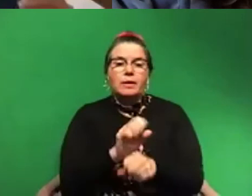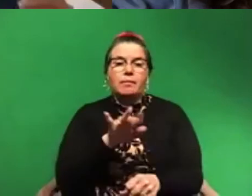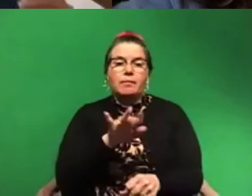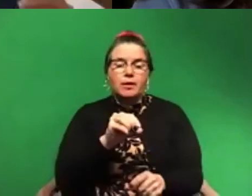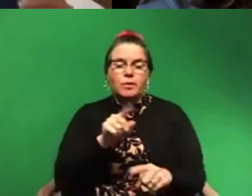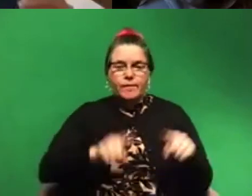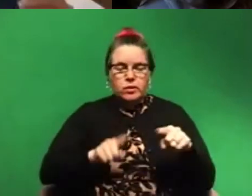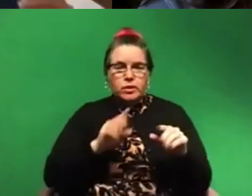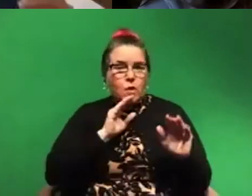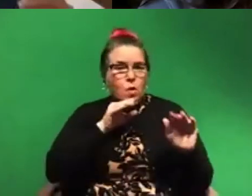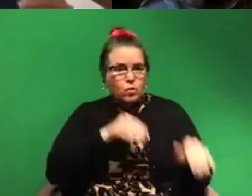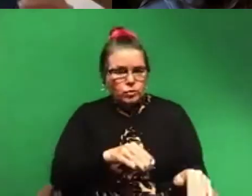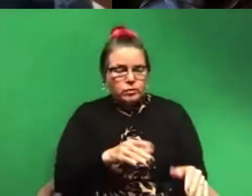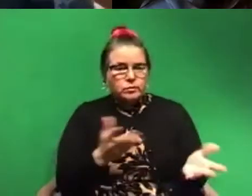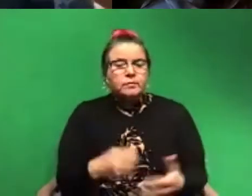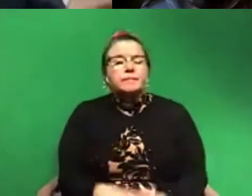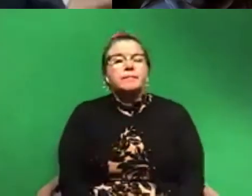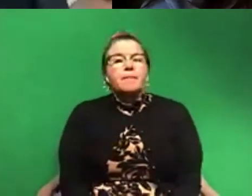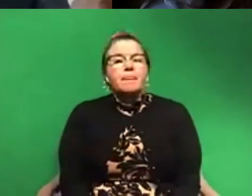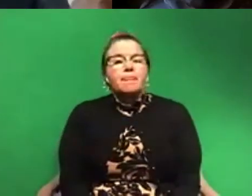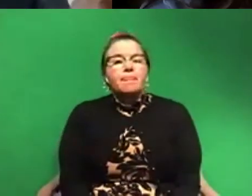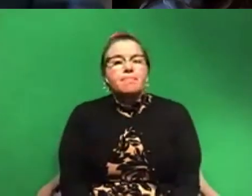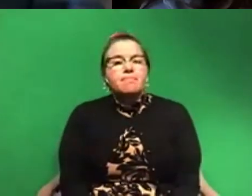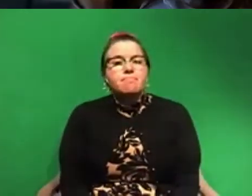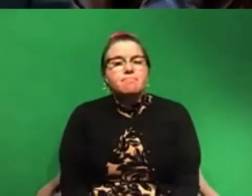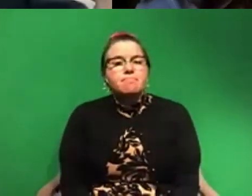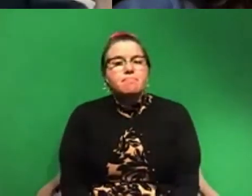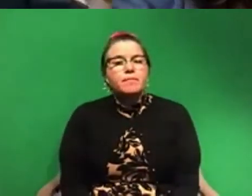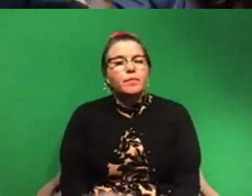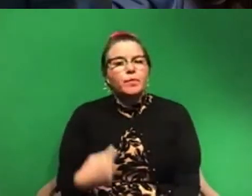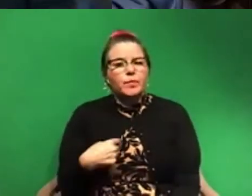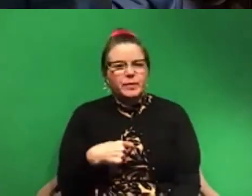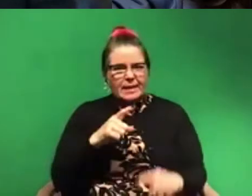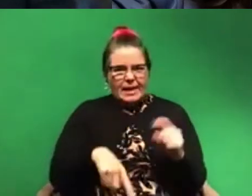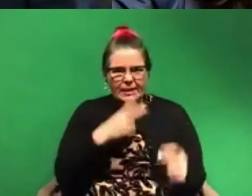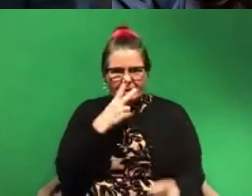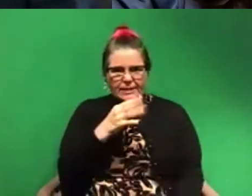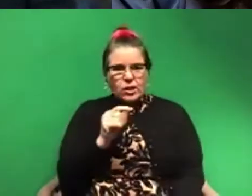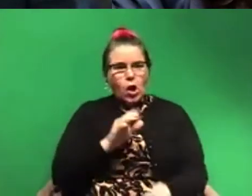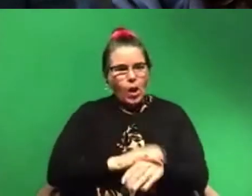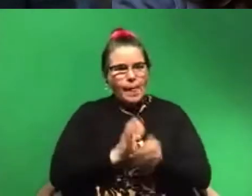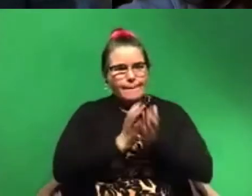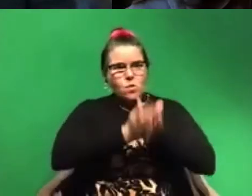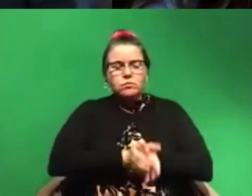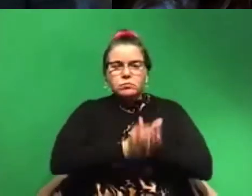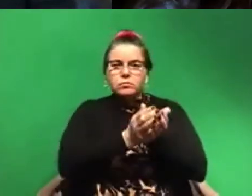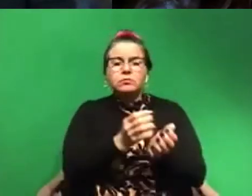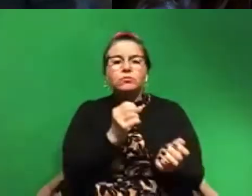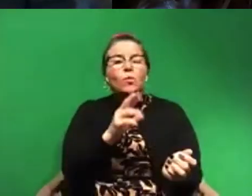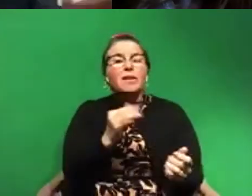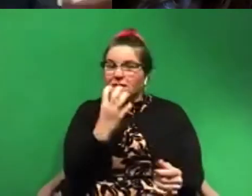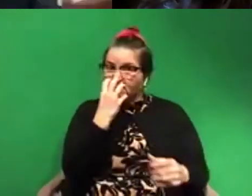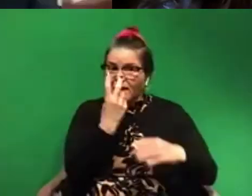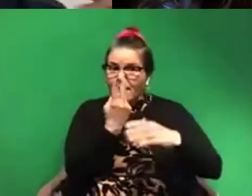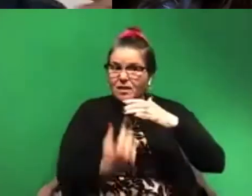we can't see it. You know, you're on a boat or even if you're diving, you can only see a little bit around